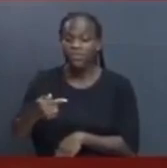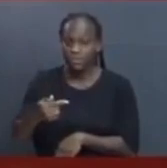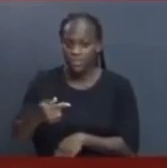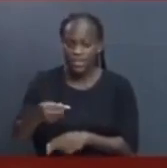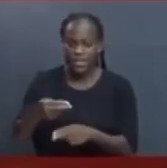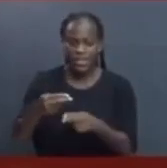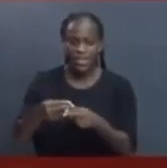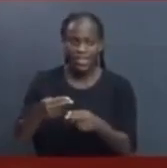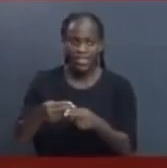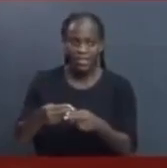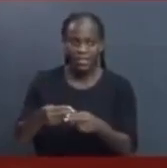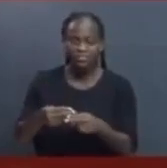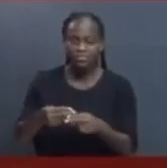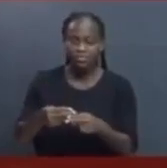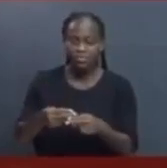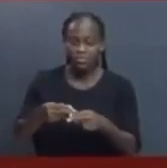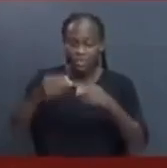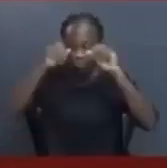Excellency the President